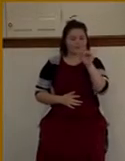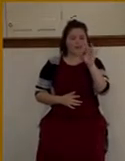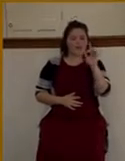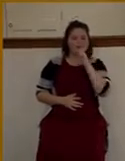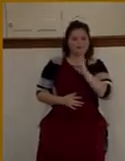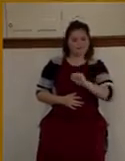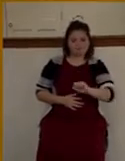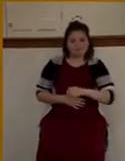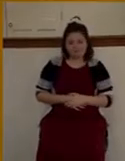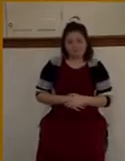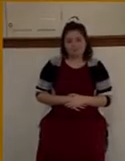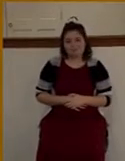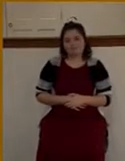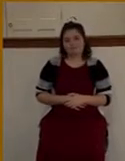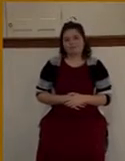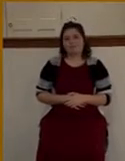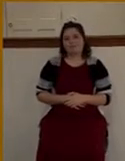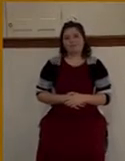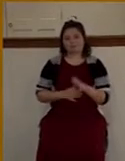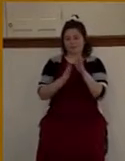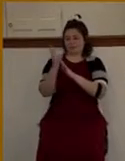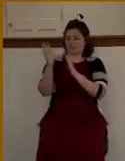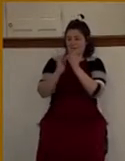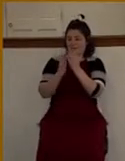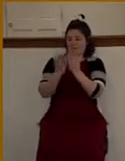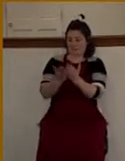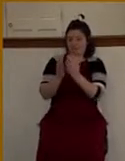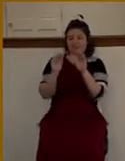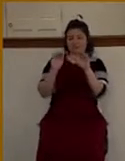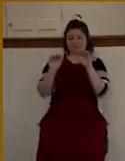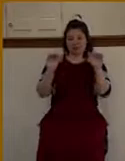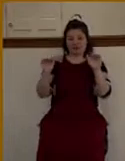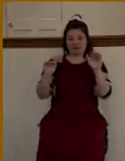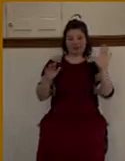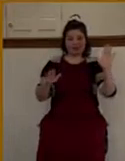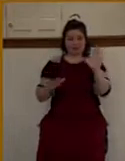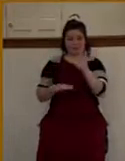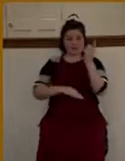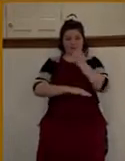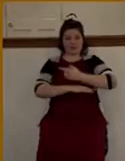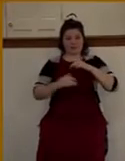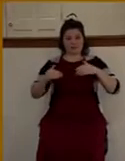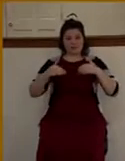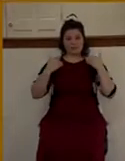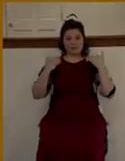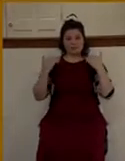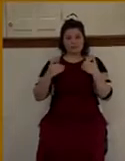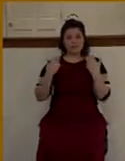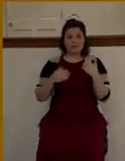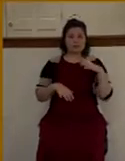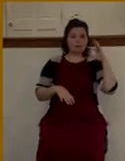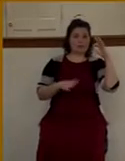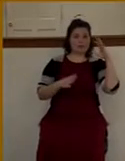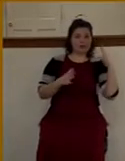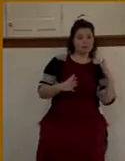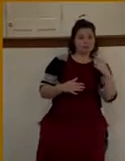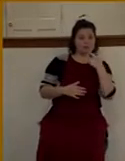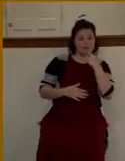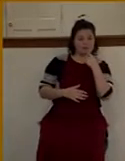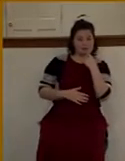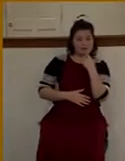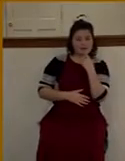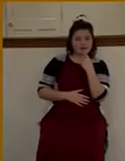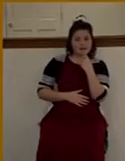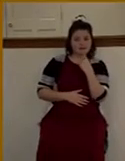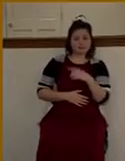young man. The Bible says, remember now thy creator in the days of thy youth. One preacher said, don't burn the